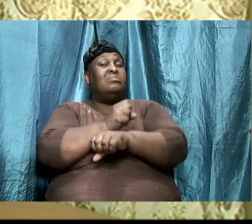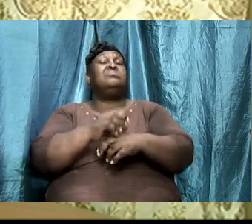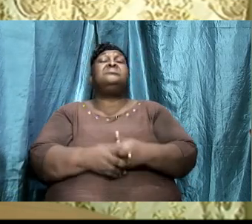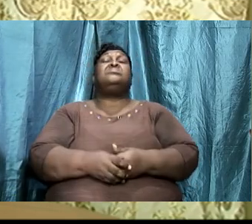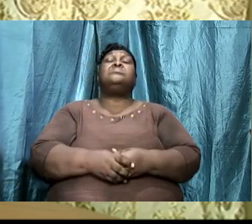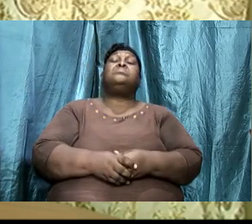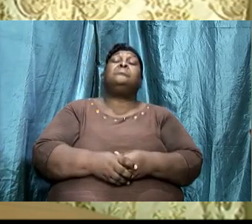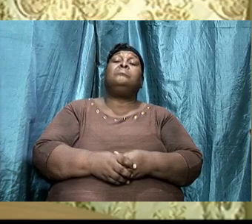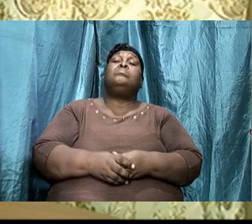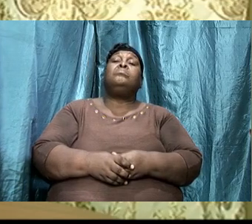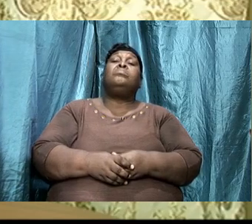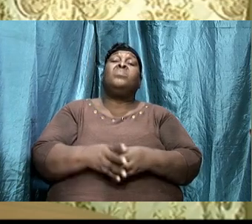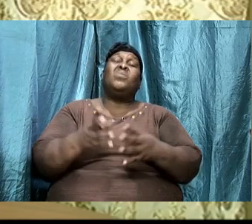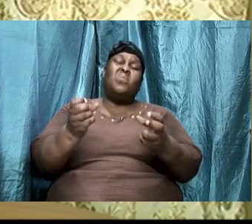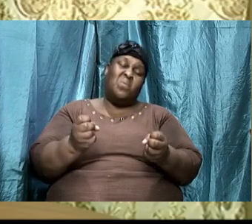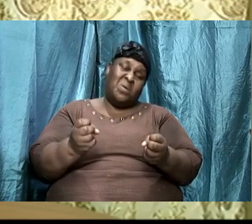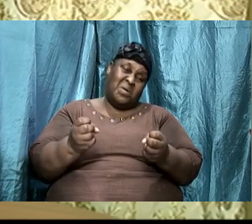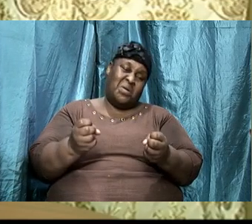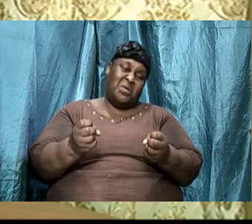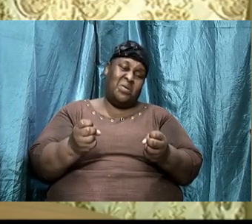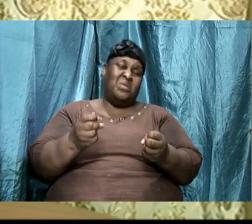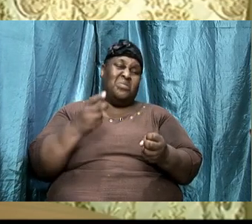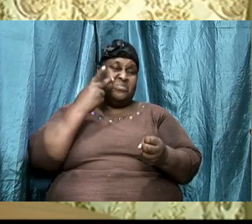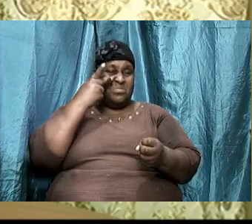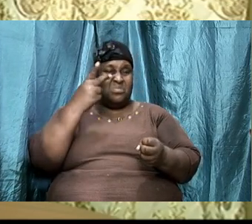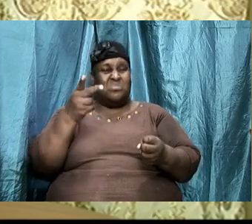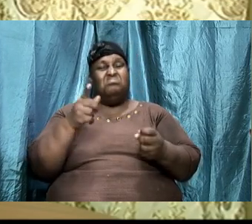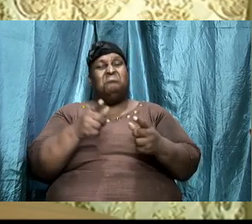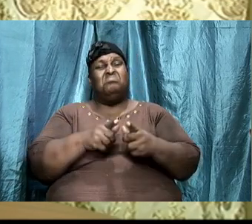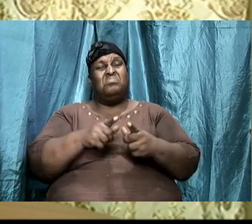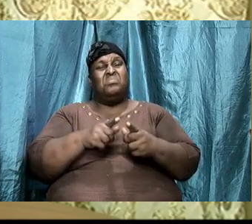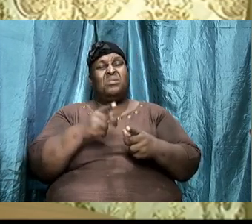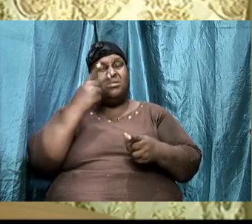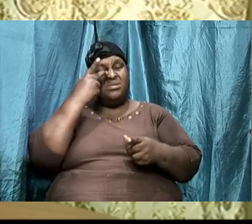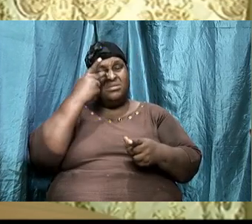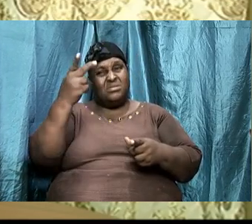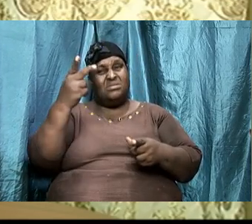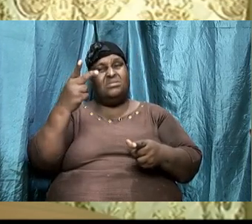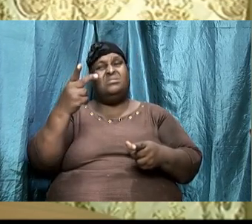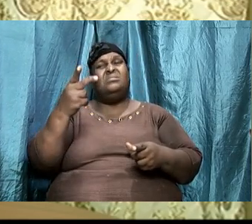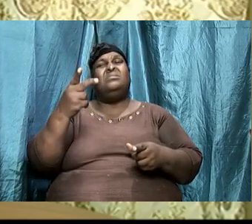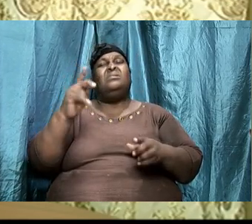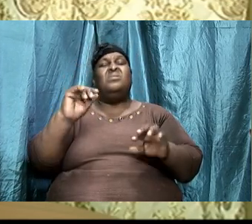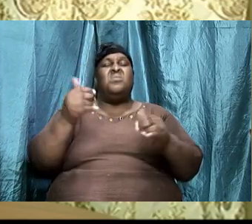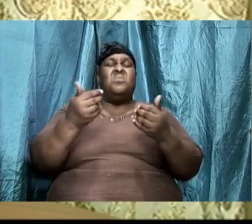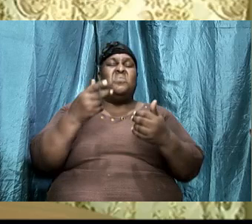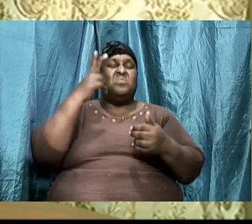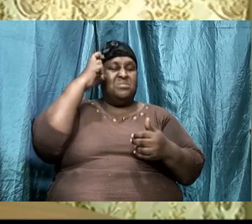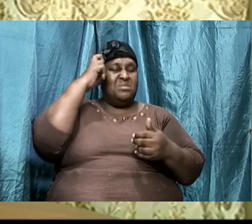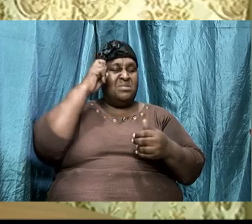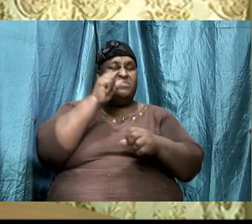And we want to look a little bit, at this city, and see how the adversary work. Right?